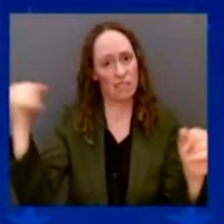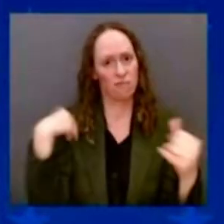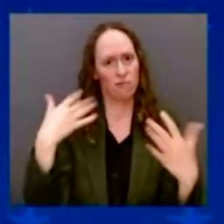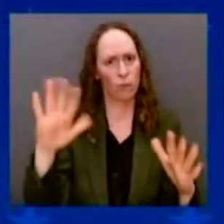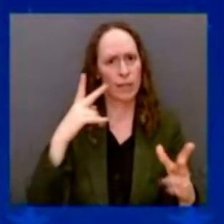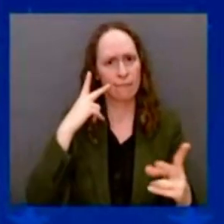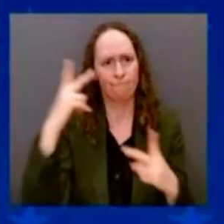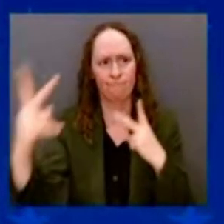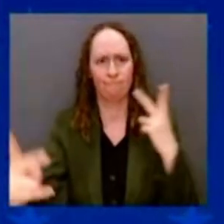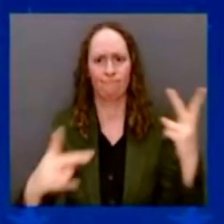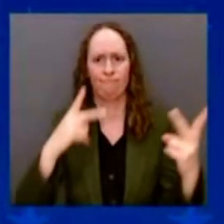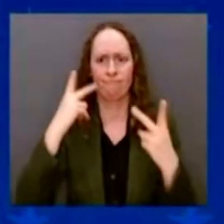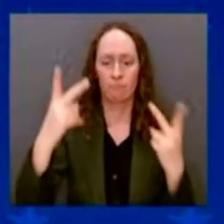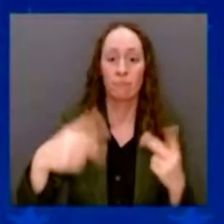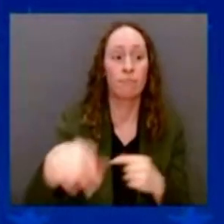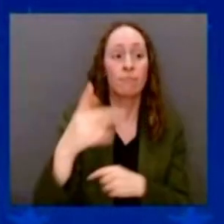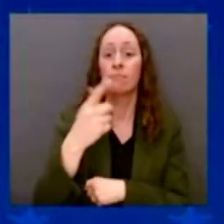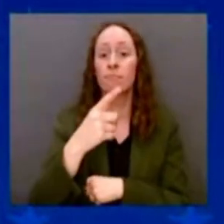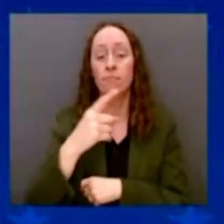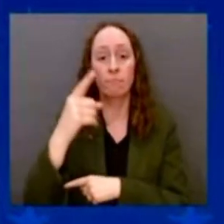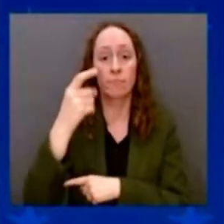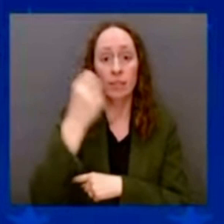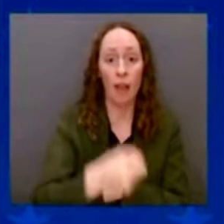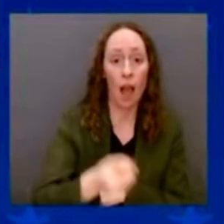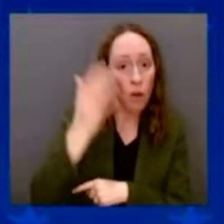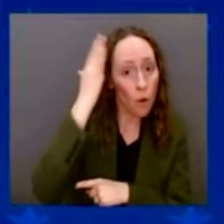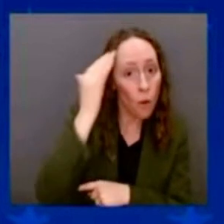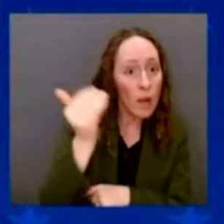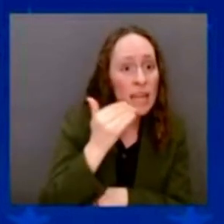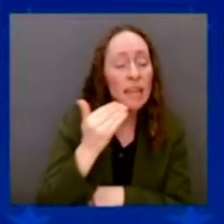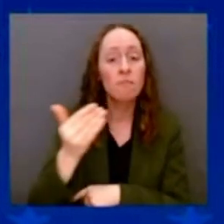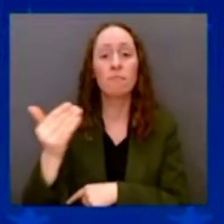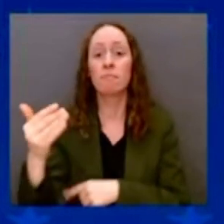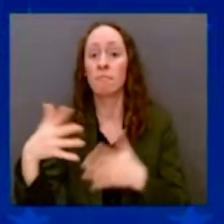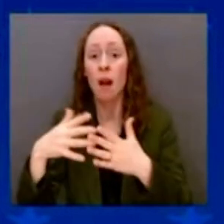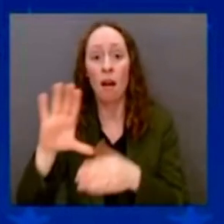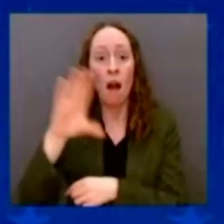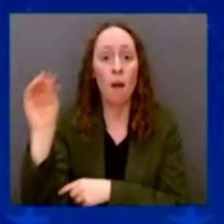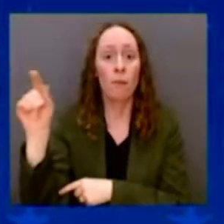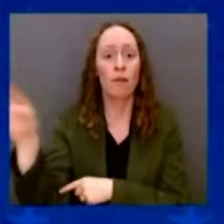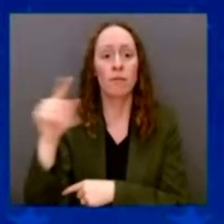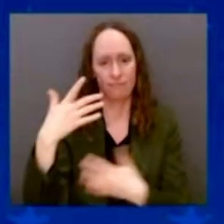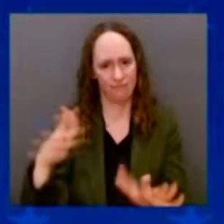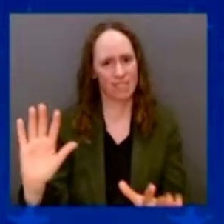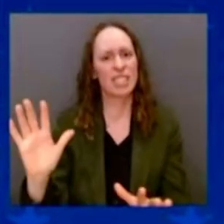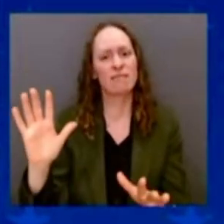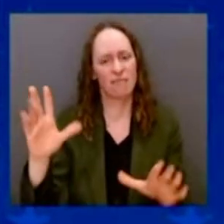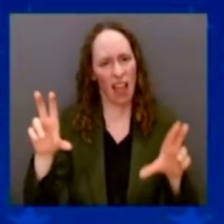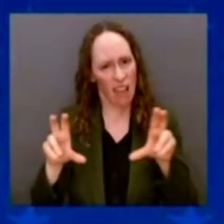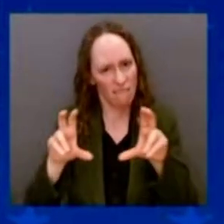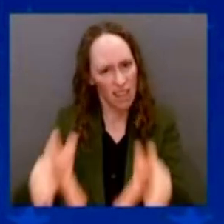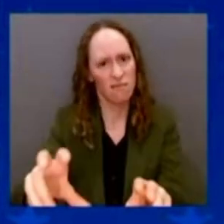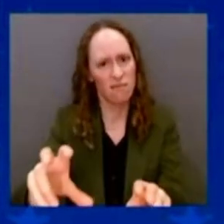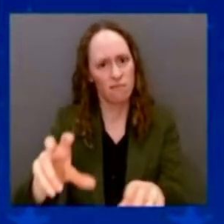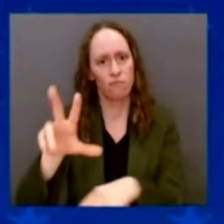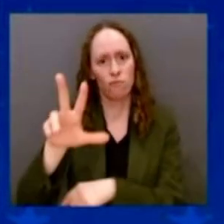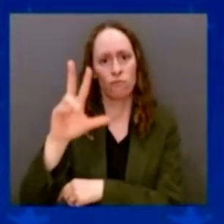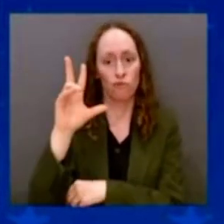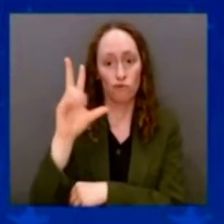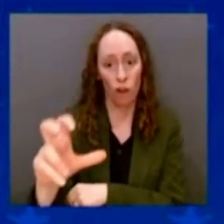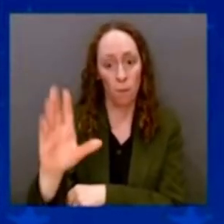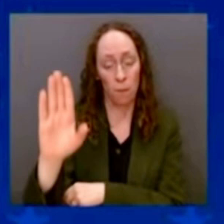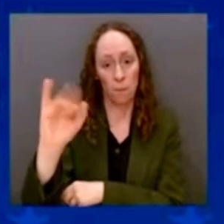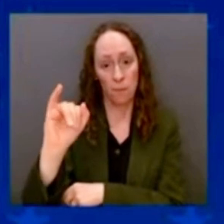companies committed $300 billion to build chip factories all across